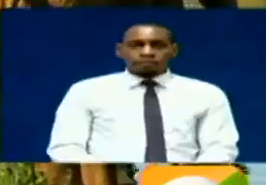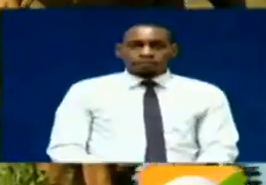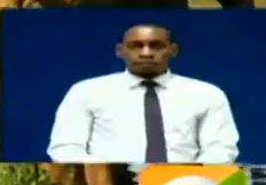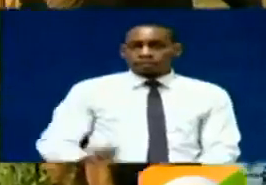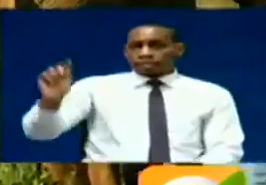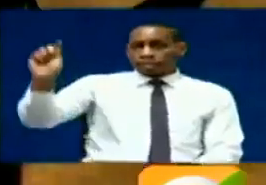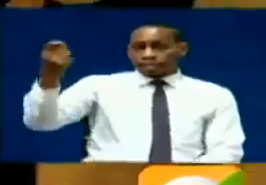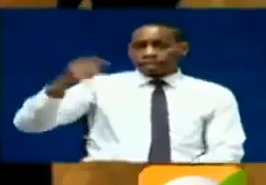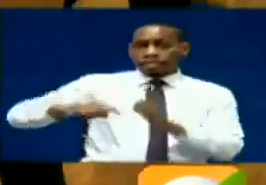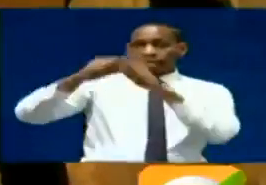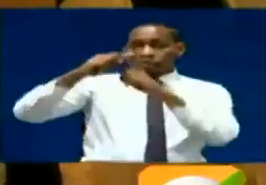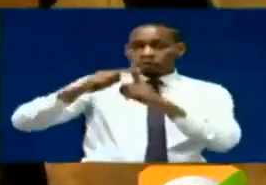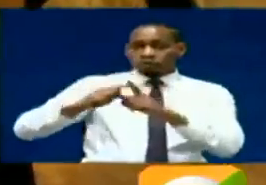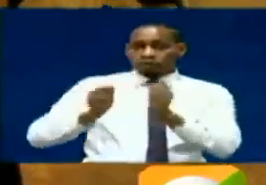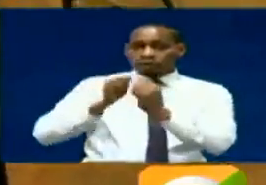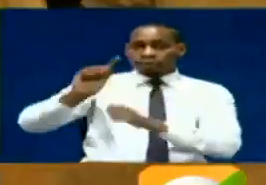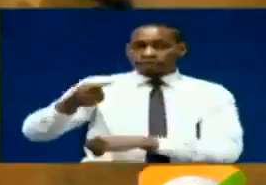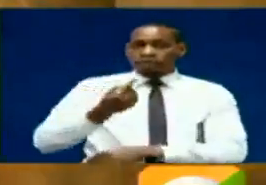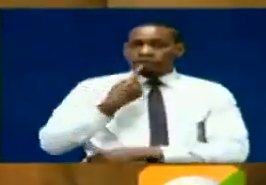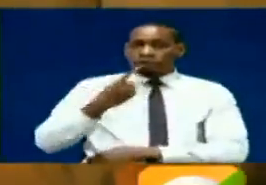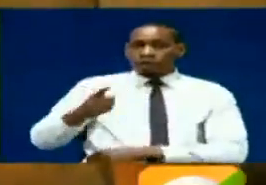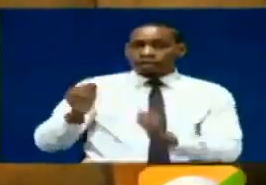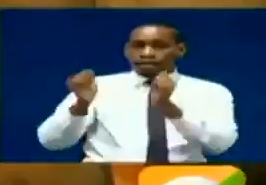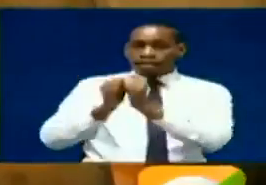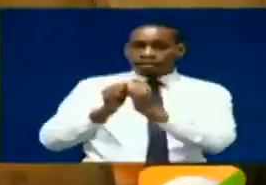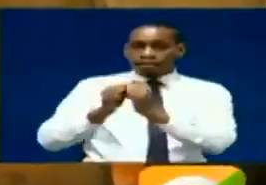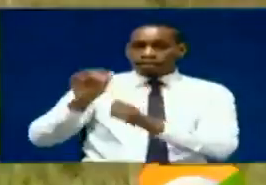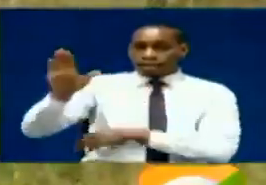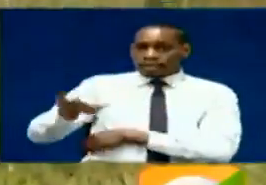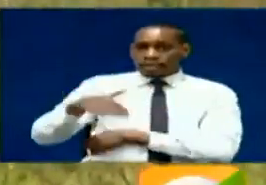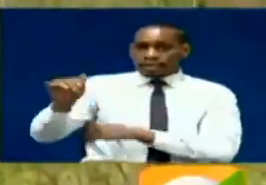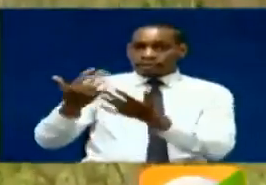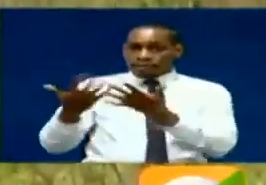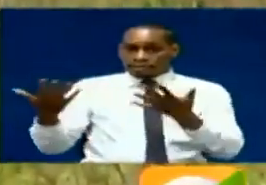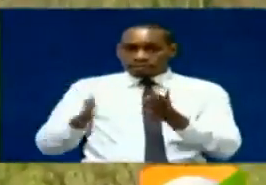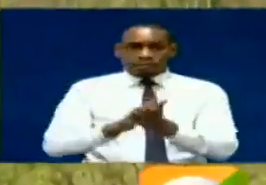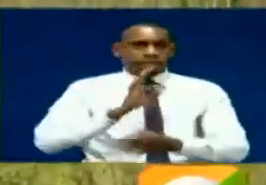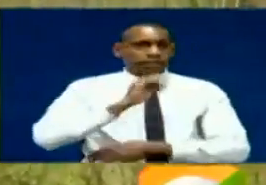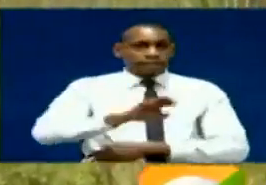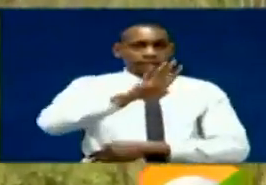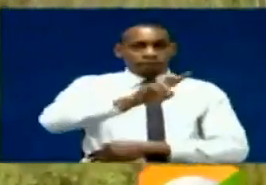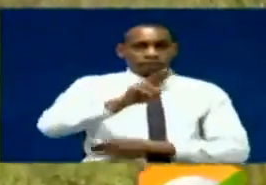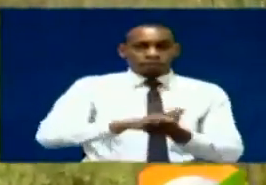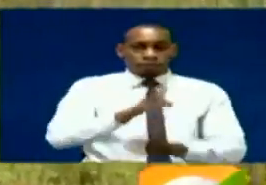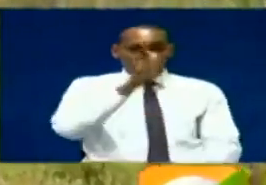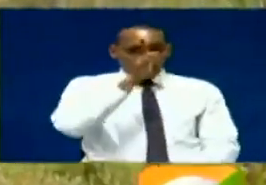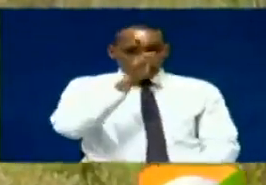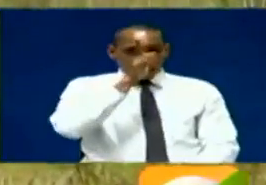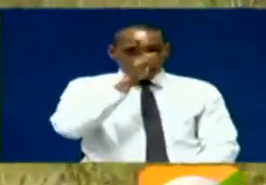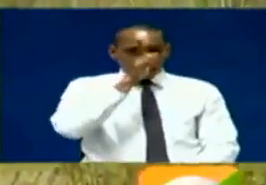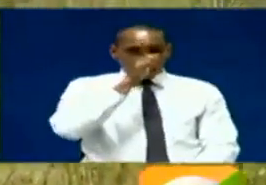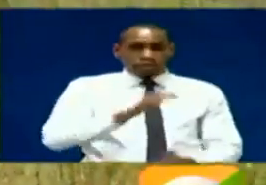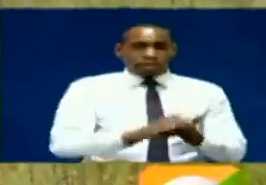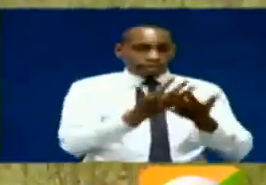Kenya has a total of 15,110 elephant ivory and 342 rhinoceros horns.